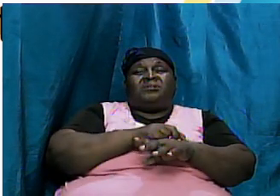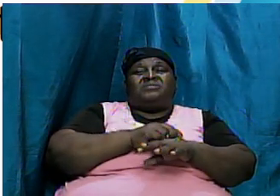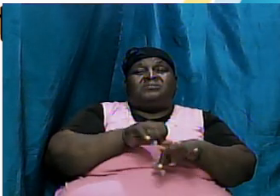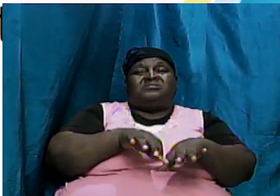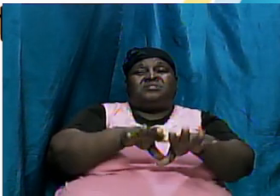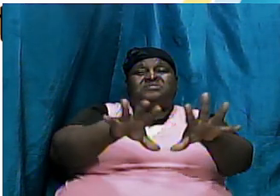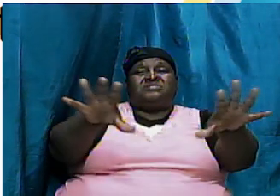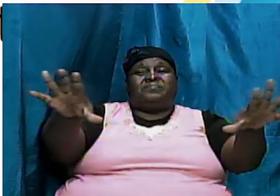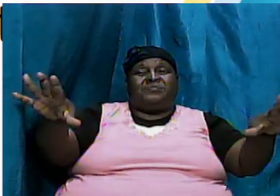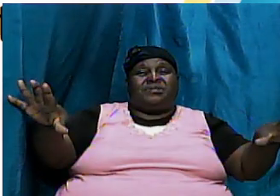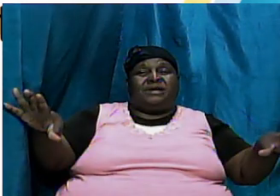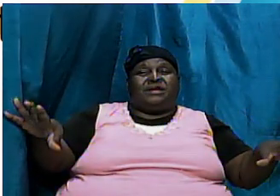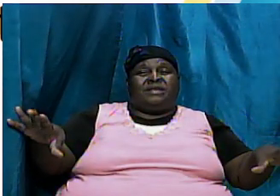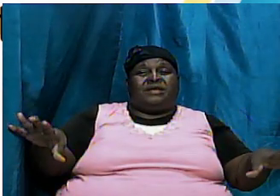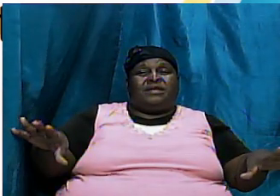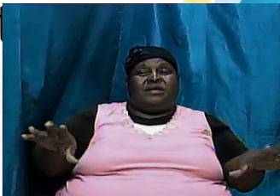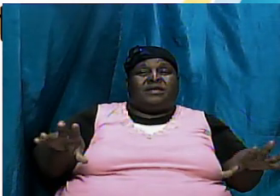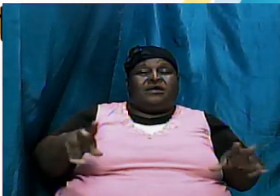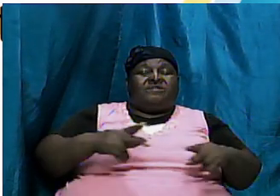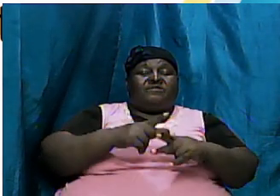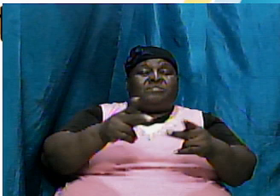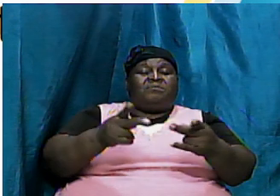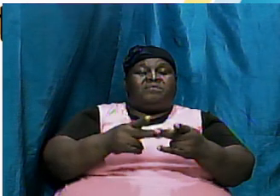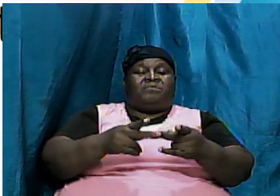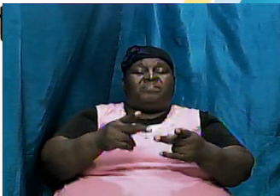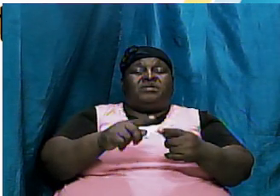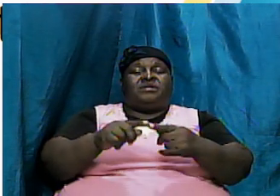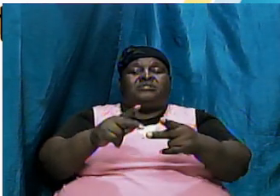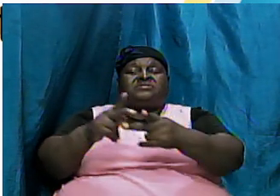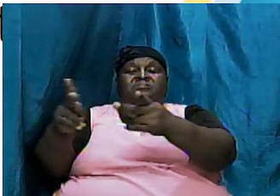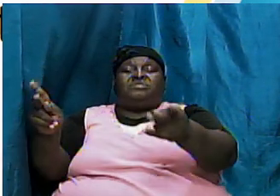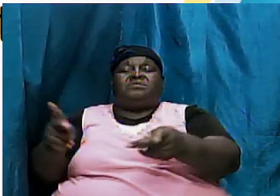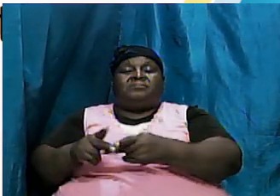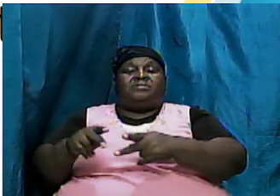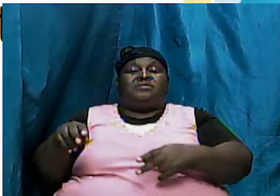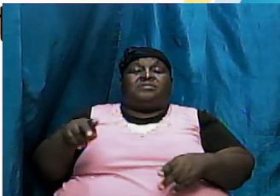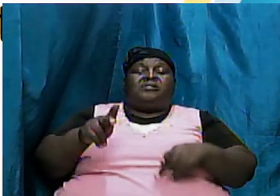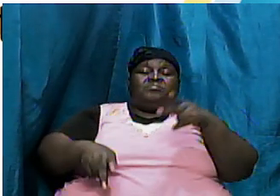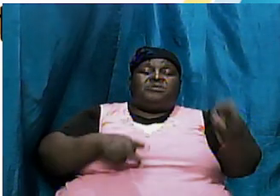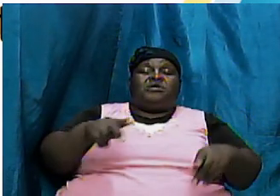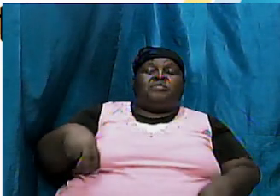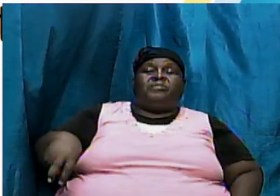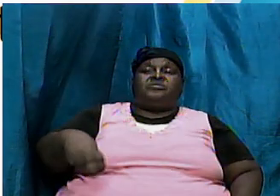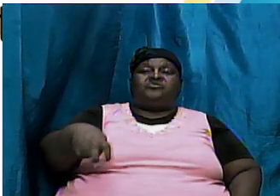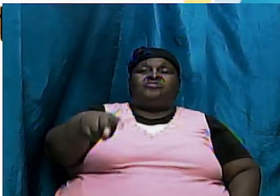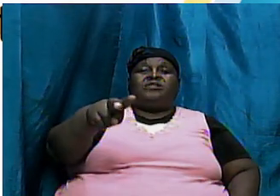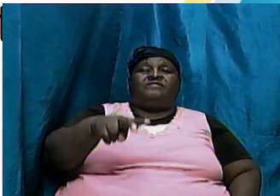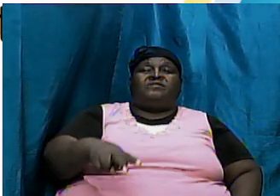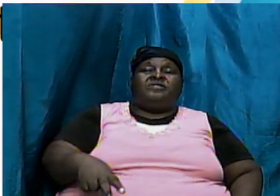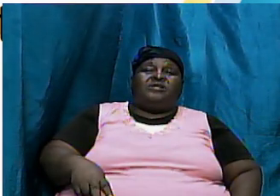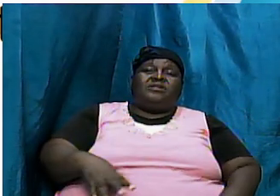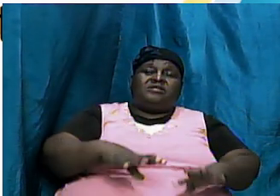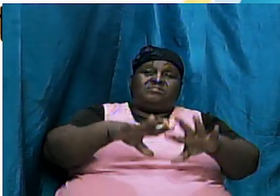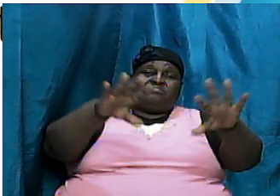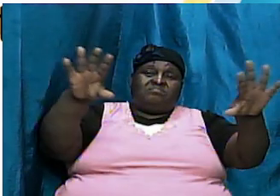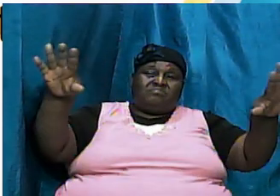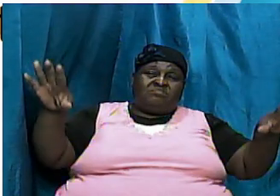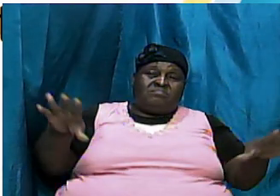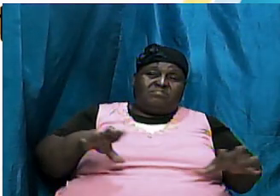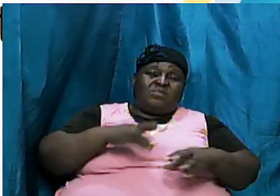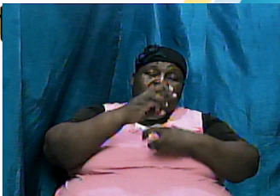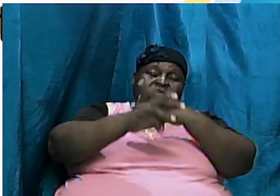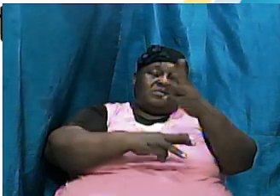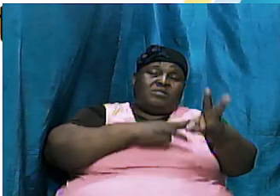was how from place to place folks were going and being spread across the then known world